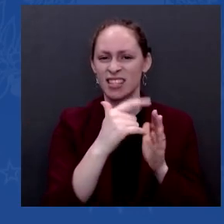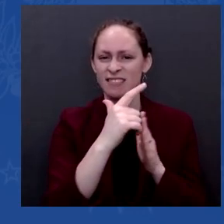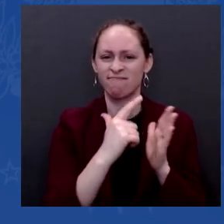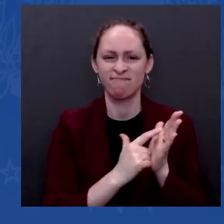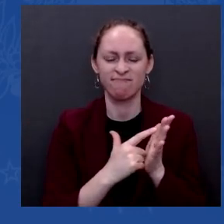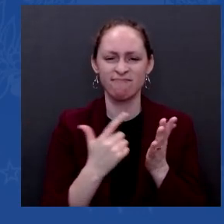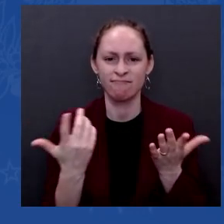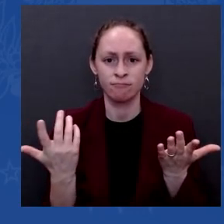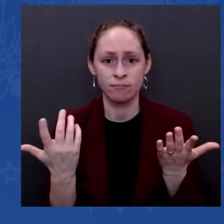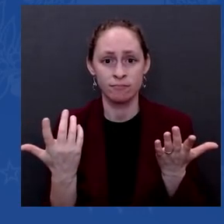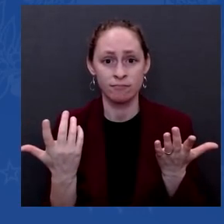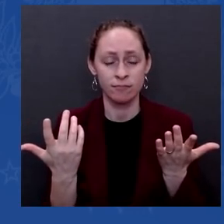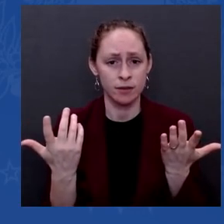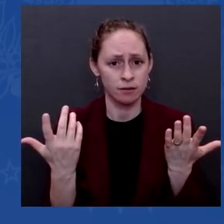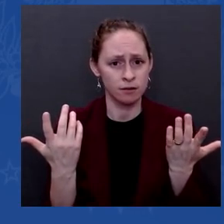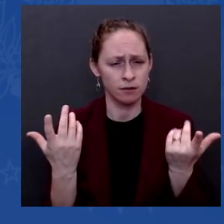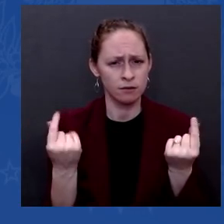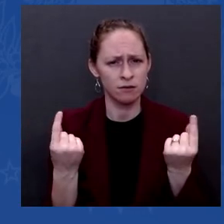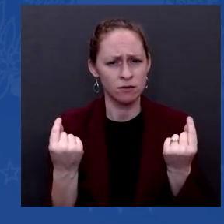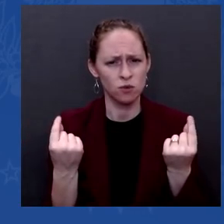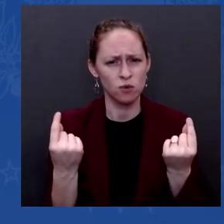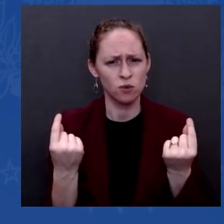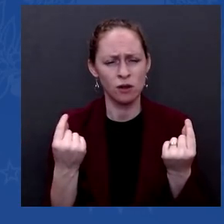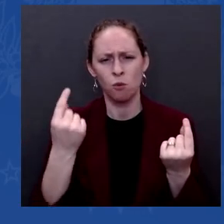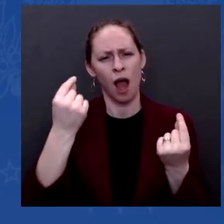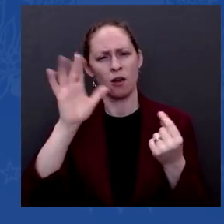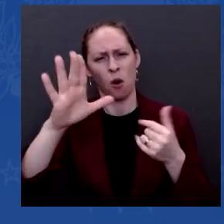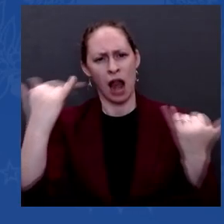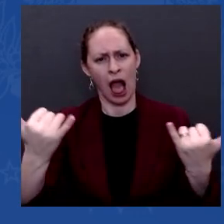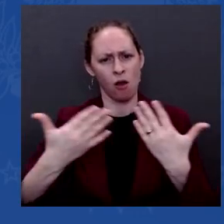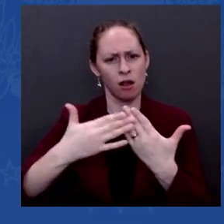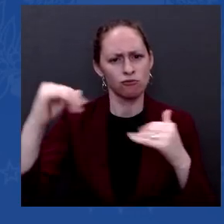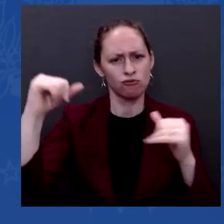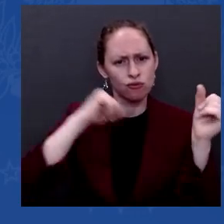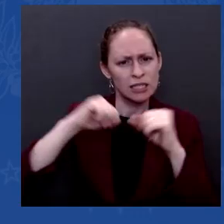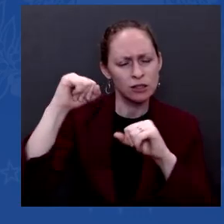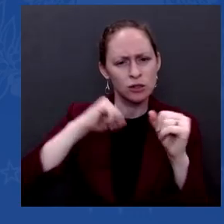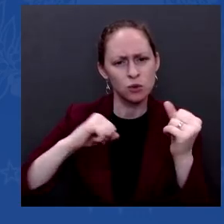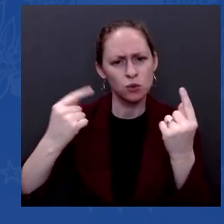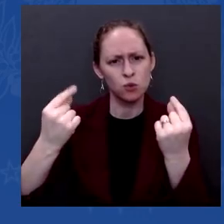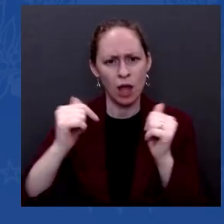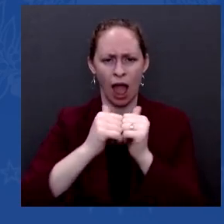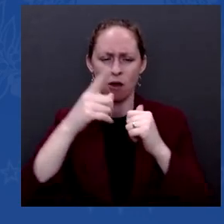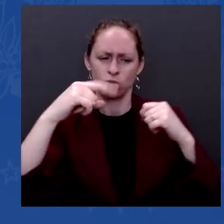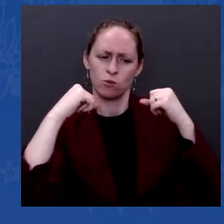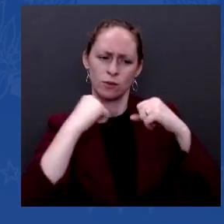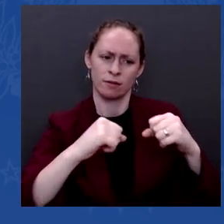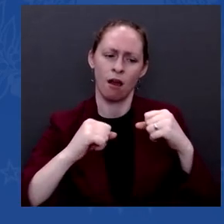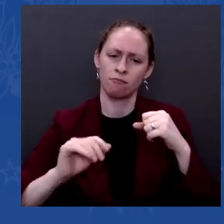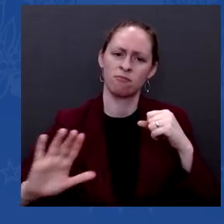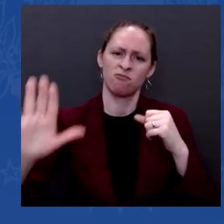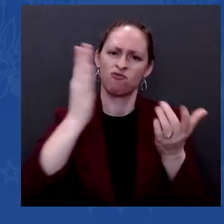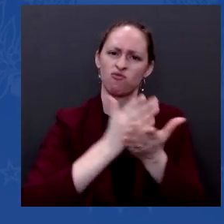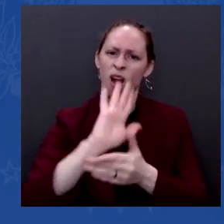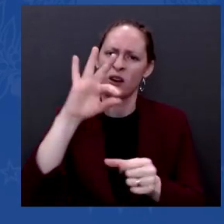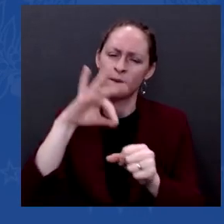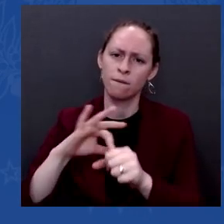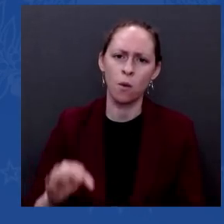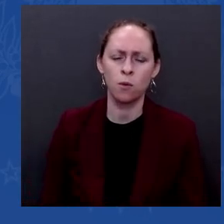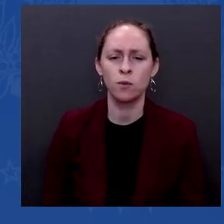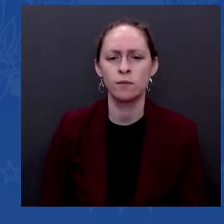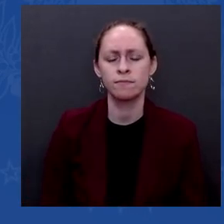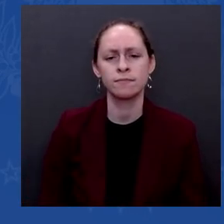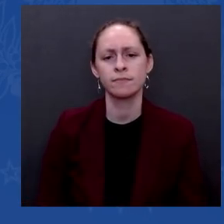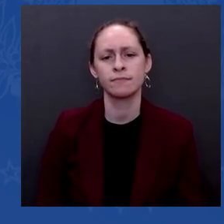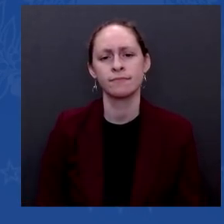Well, I'm not prepared to do that in detail in terms of the executive orders I may be able to engage in and other things I can do. But